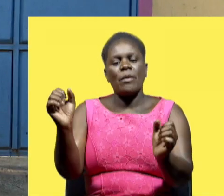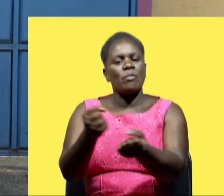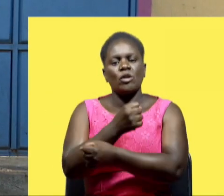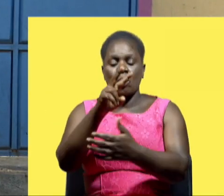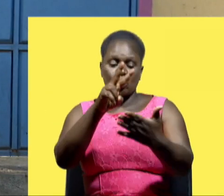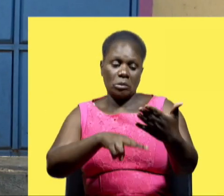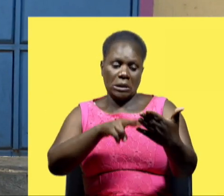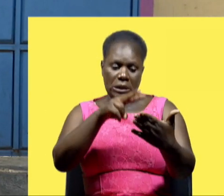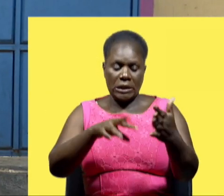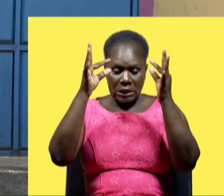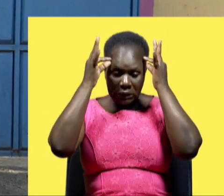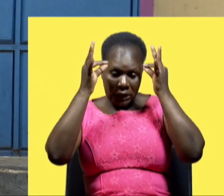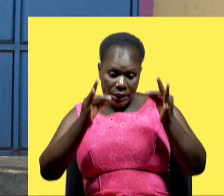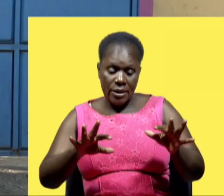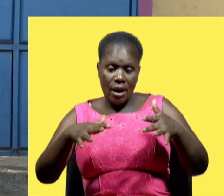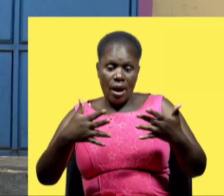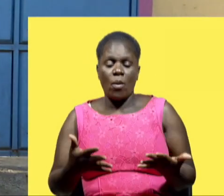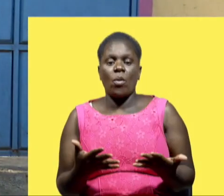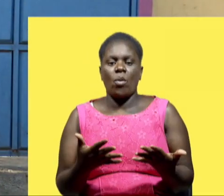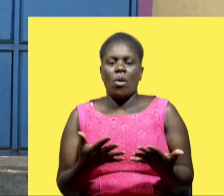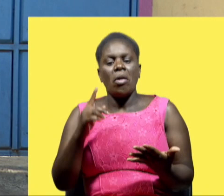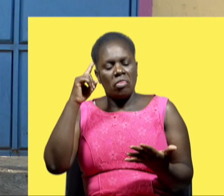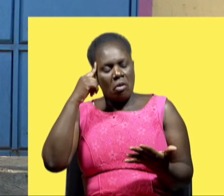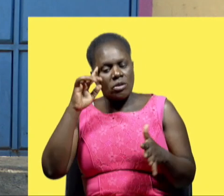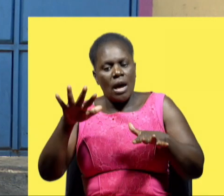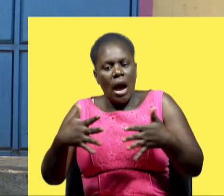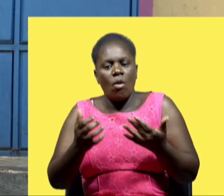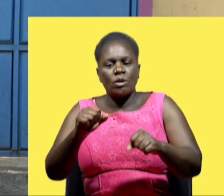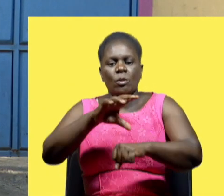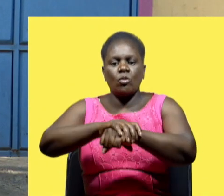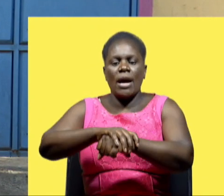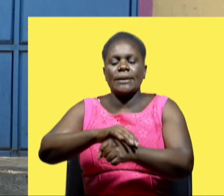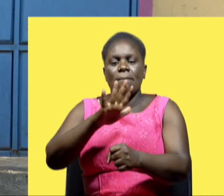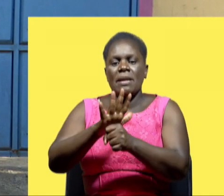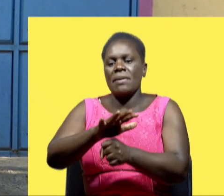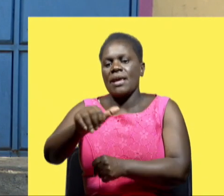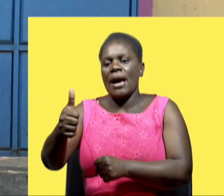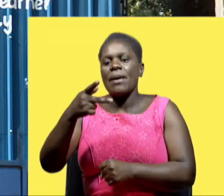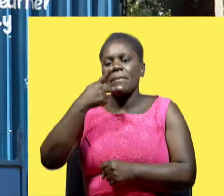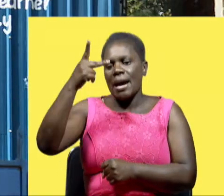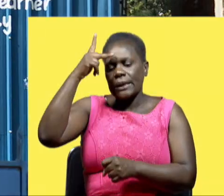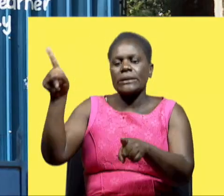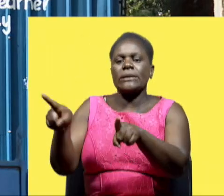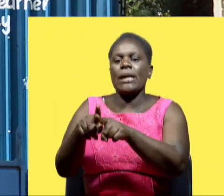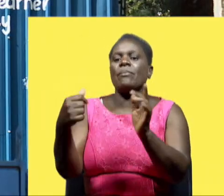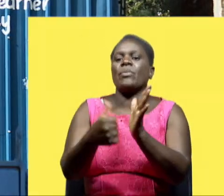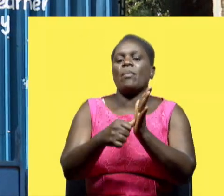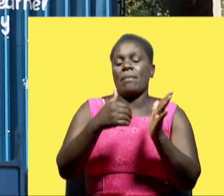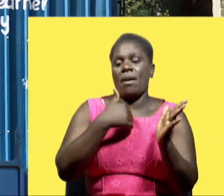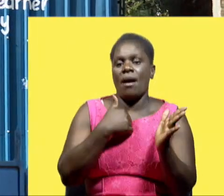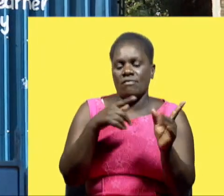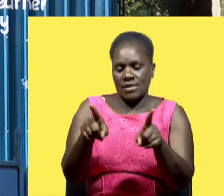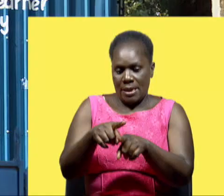of other students so we decided on uh we we thought of how we can reach out to so many other parents who are going through the